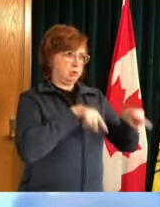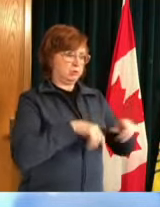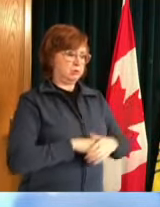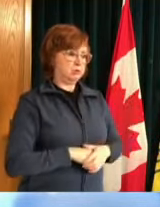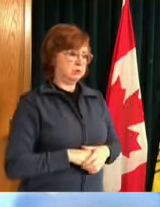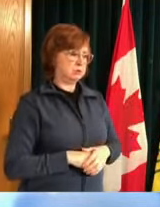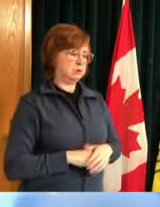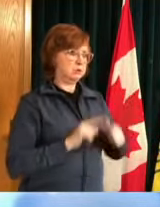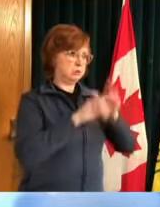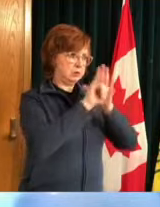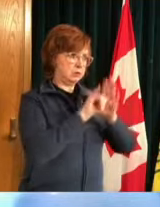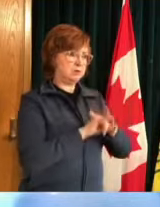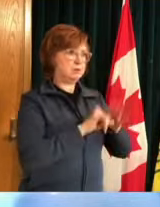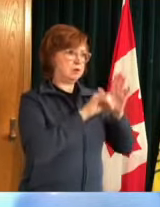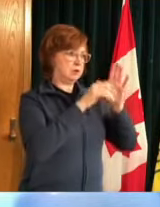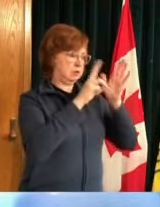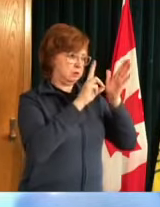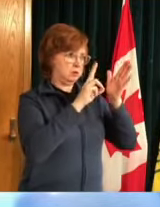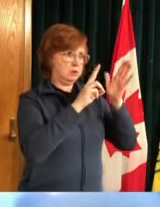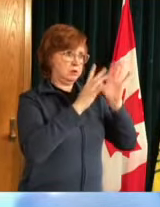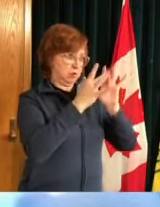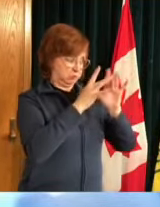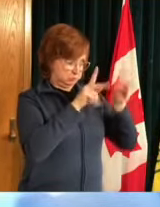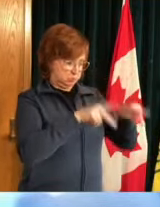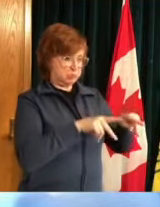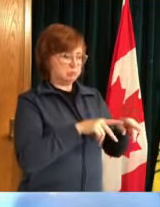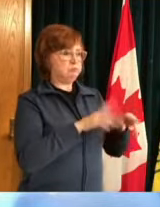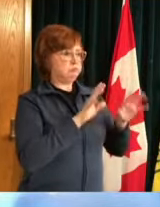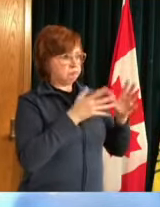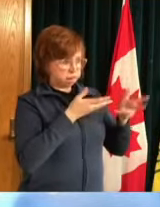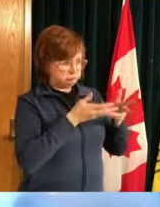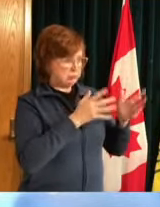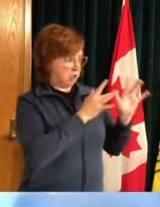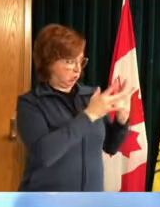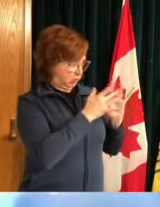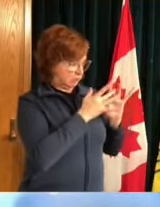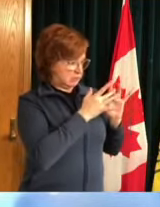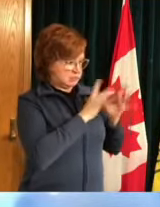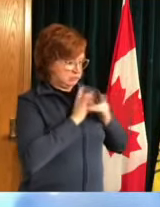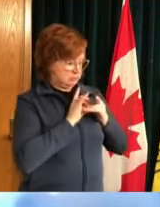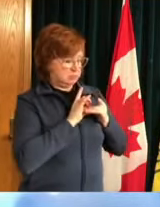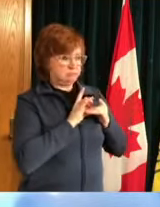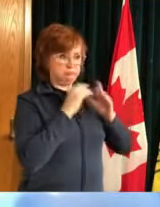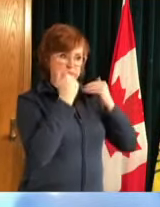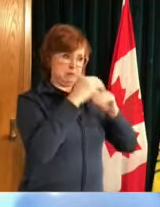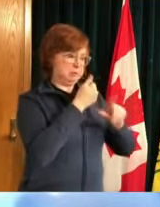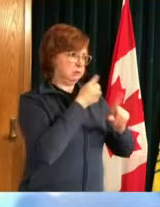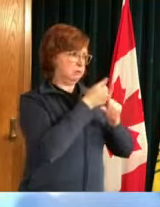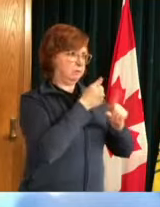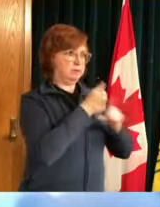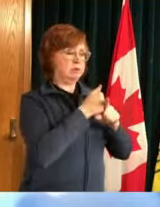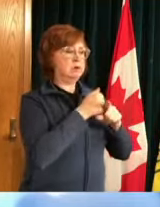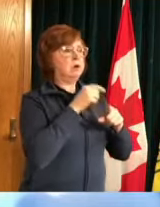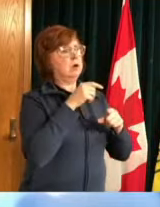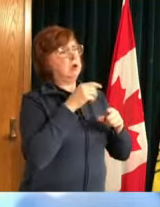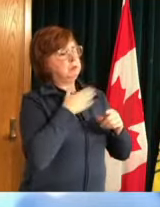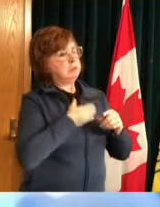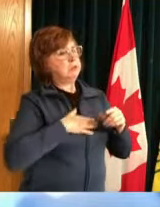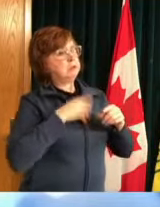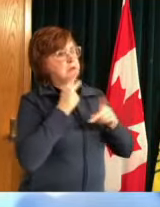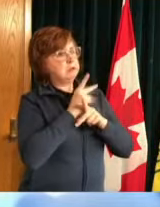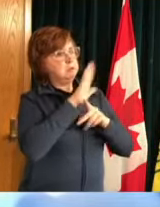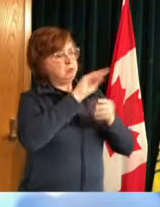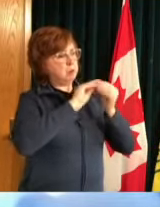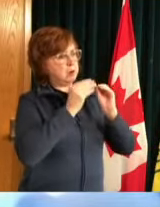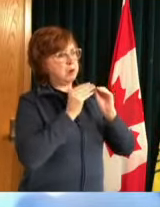your contacts as low as possible if you are to test positive as a case you should be able to immediately